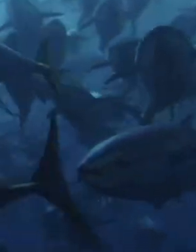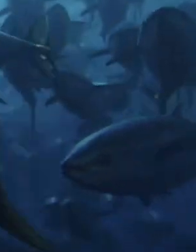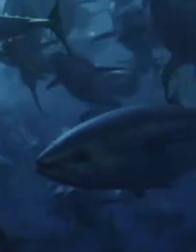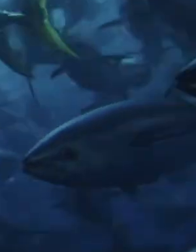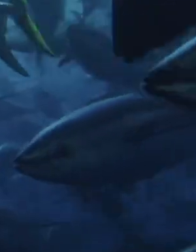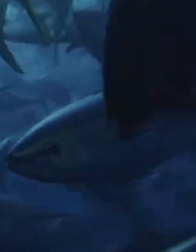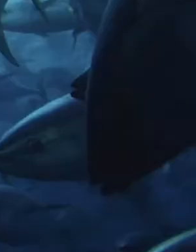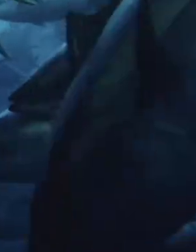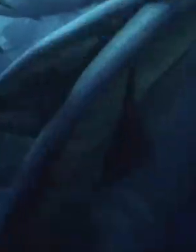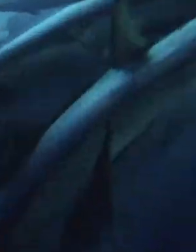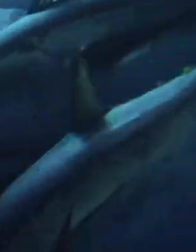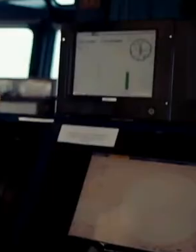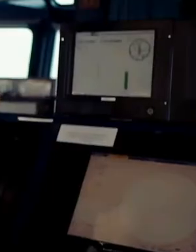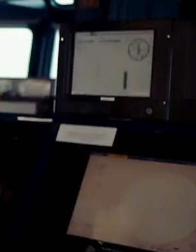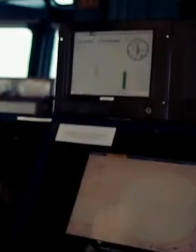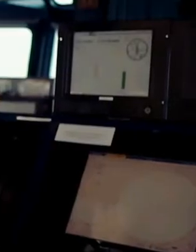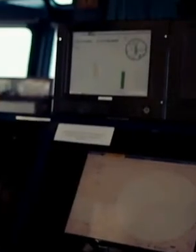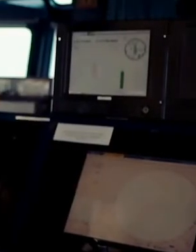management,